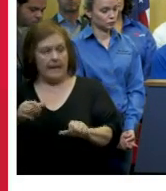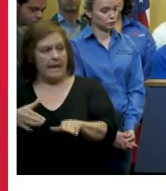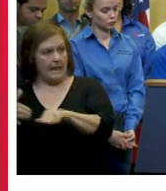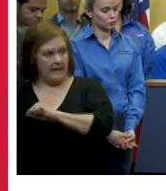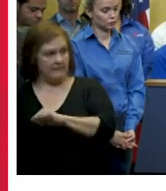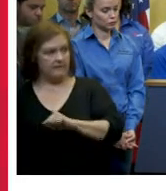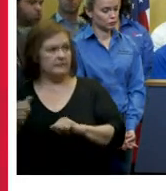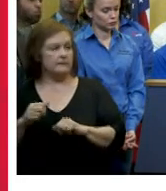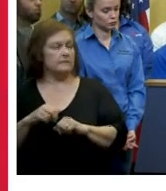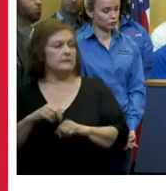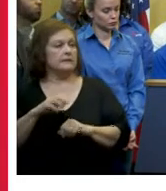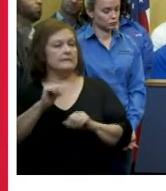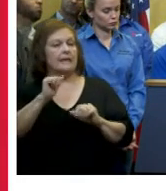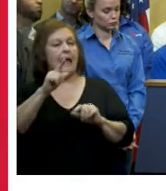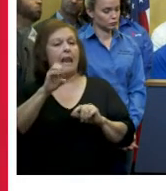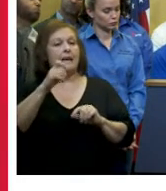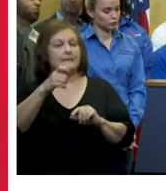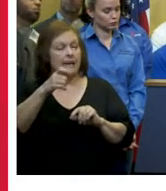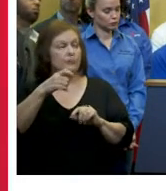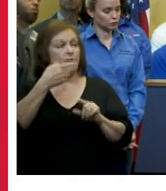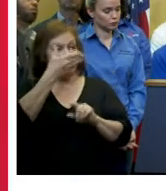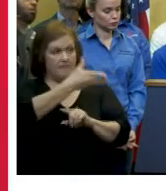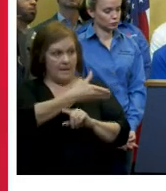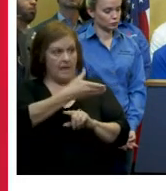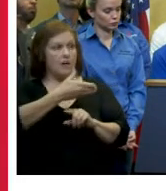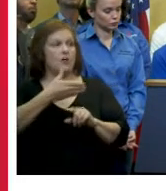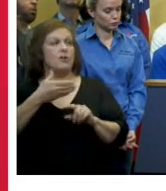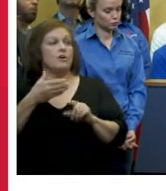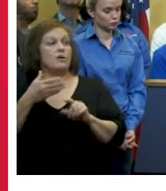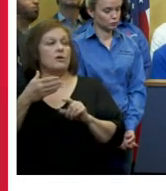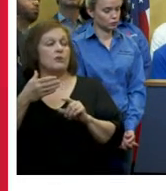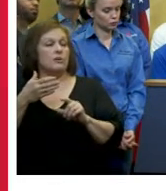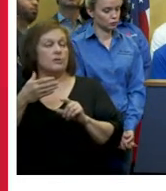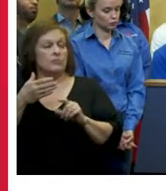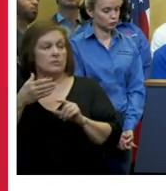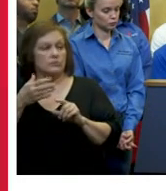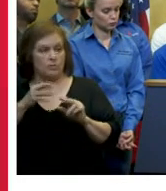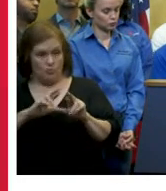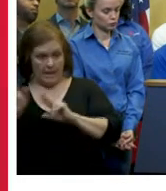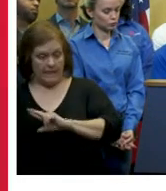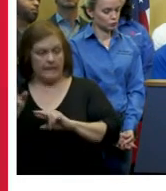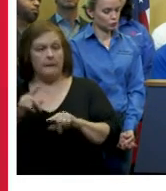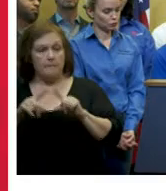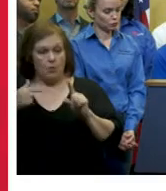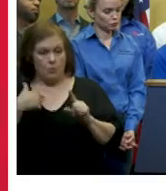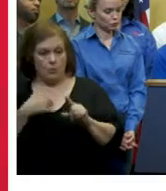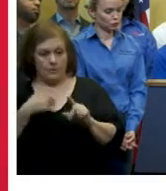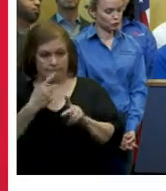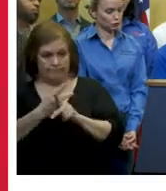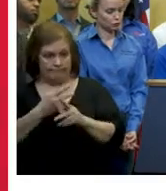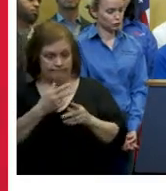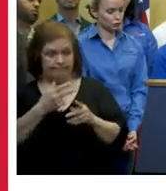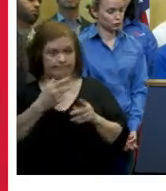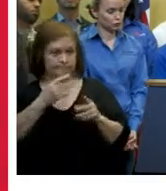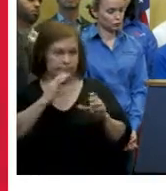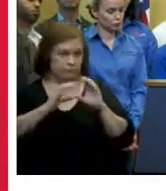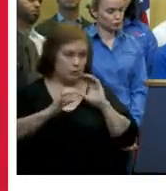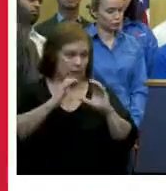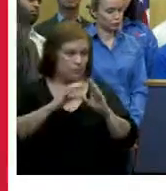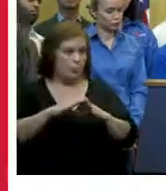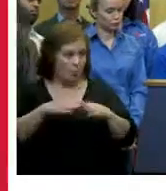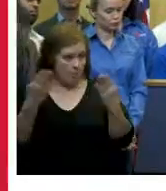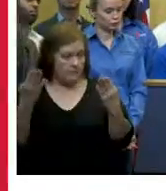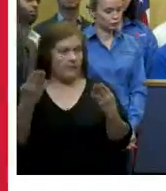the state like in alexandria and the like as reported on yesterday but we are staying very close in communication